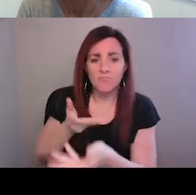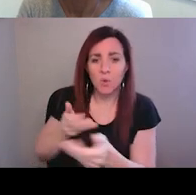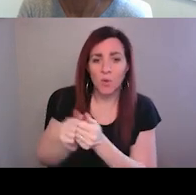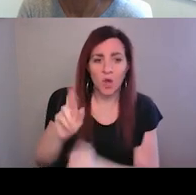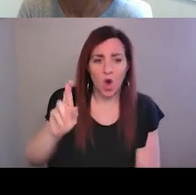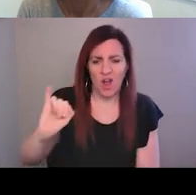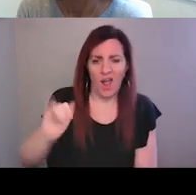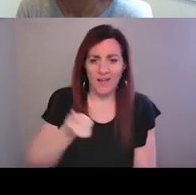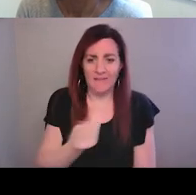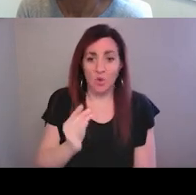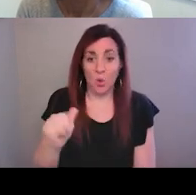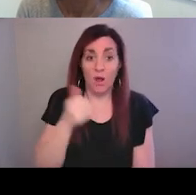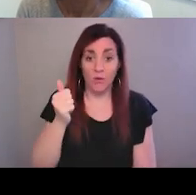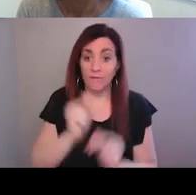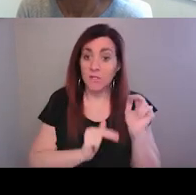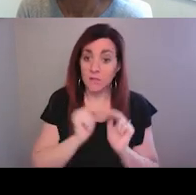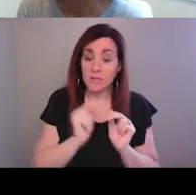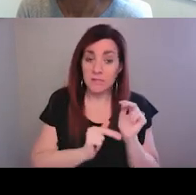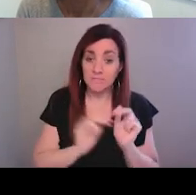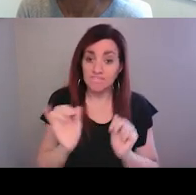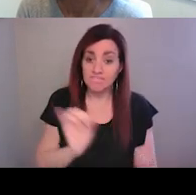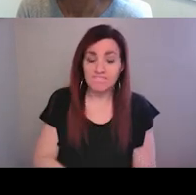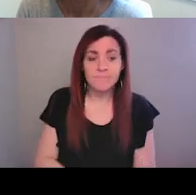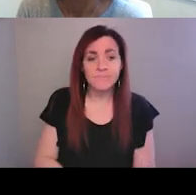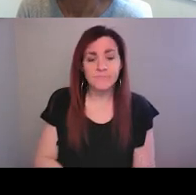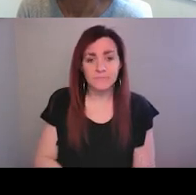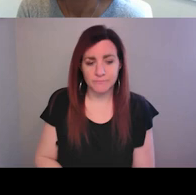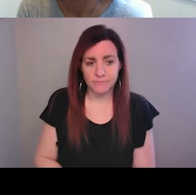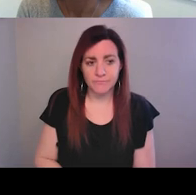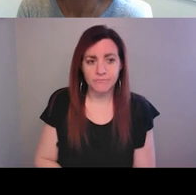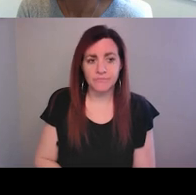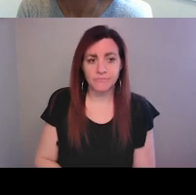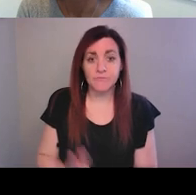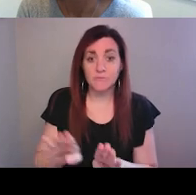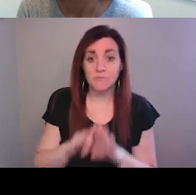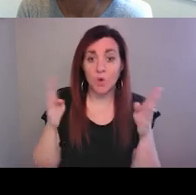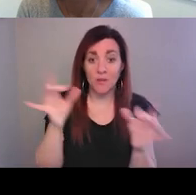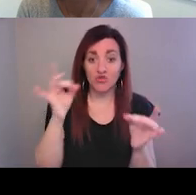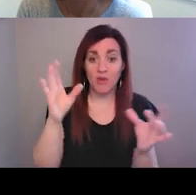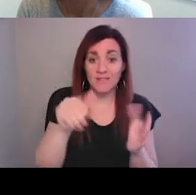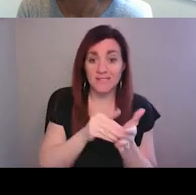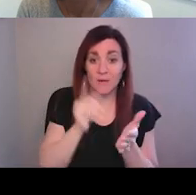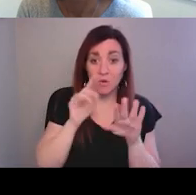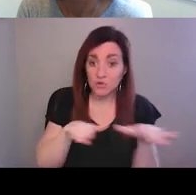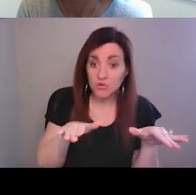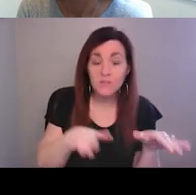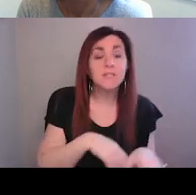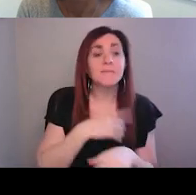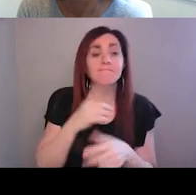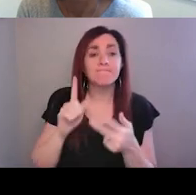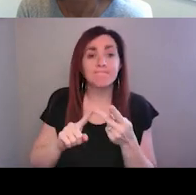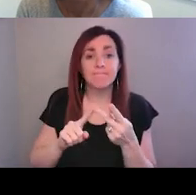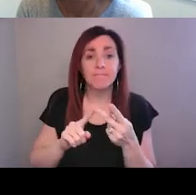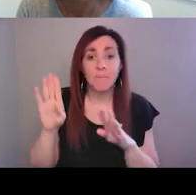facilities. We have opened that crisis center for children. We've extended the